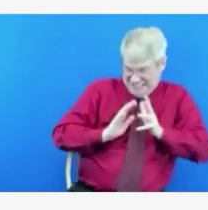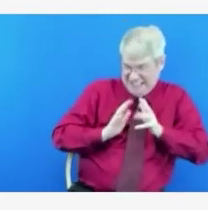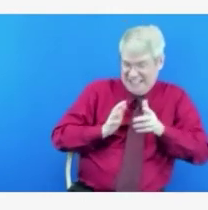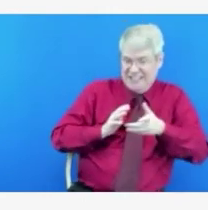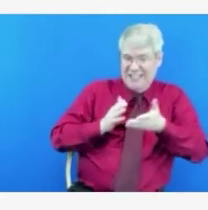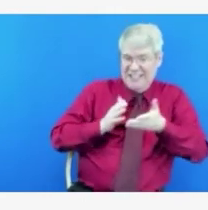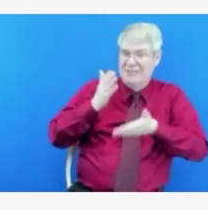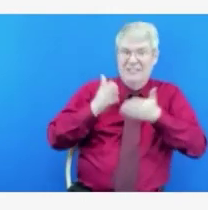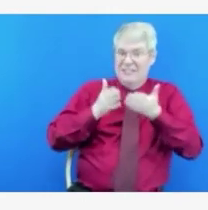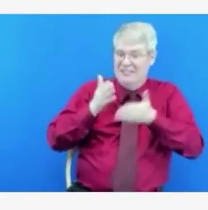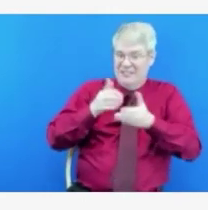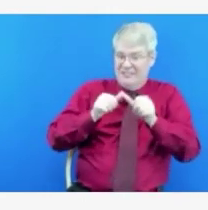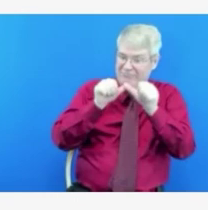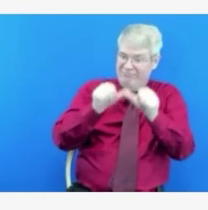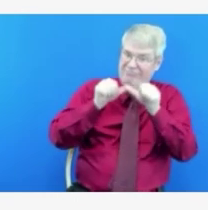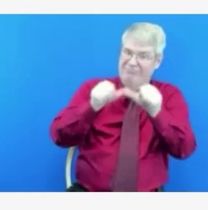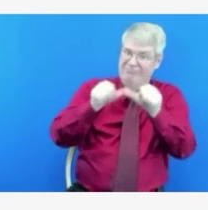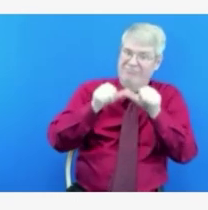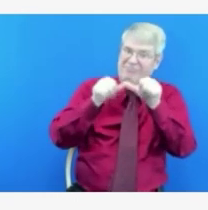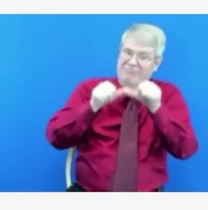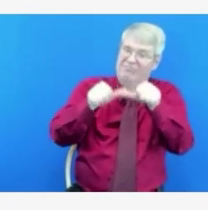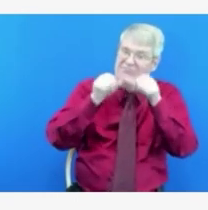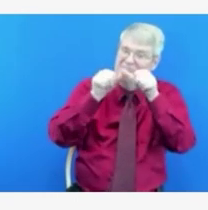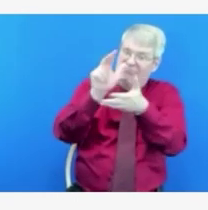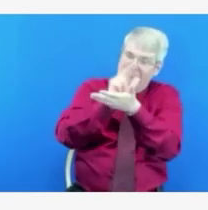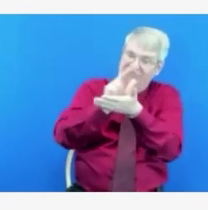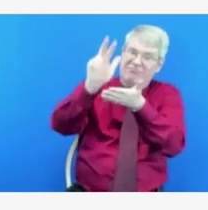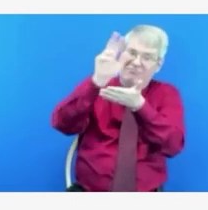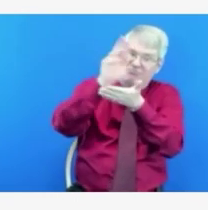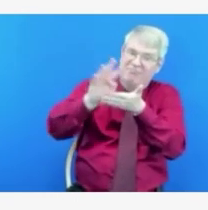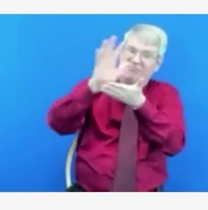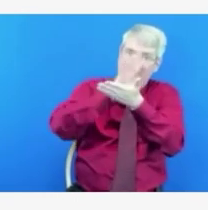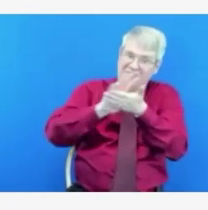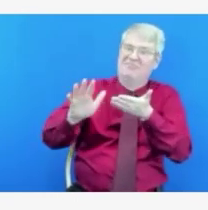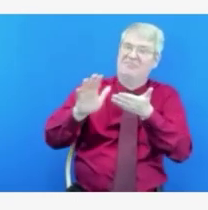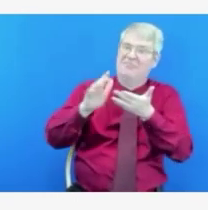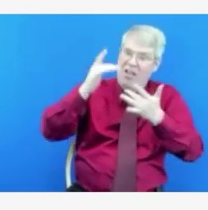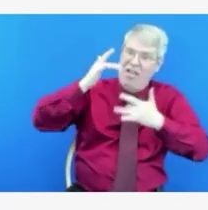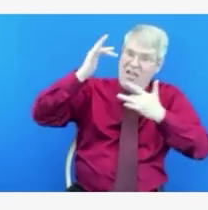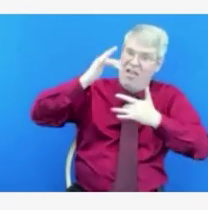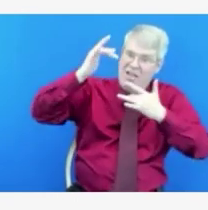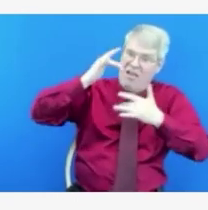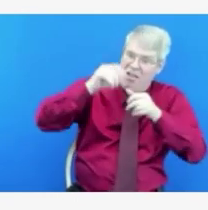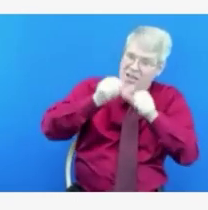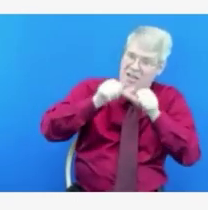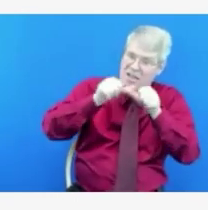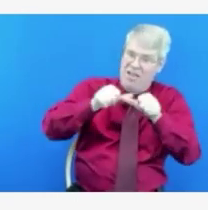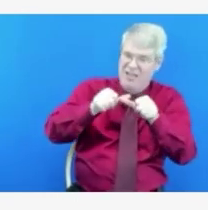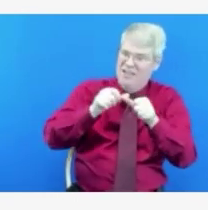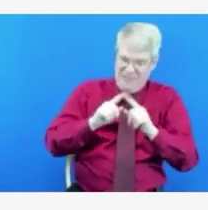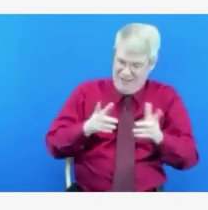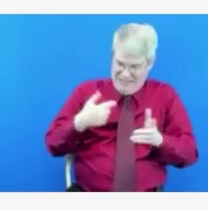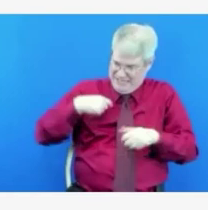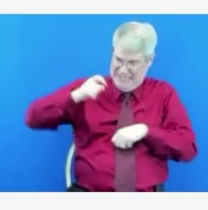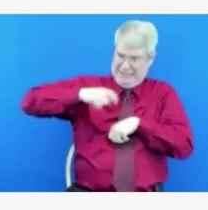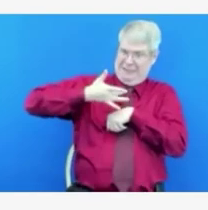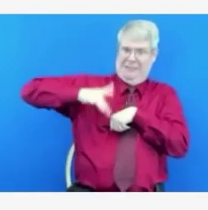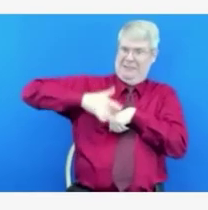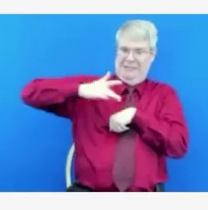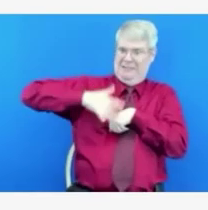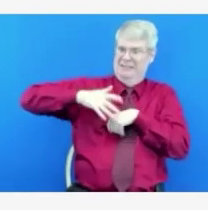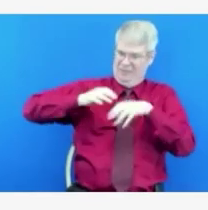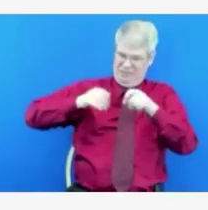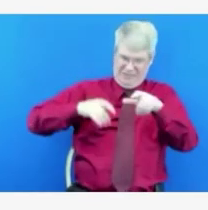acute care needs that are rapidly addressed and they're out. And so I would suggest that that's in that group the